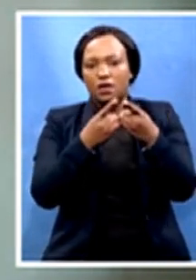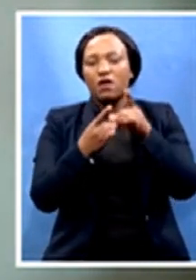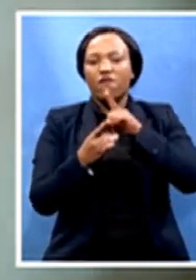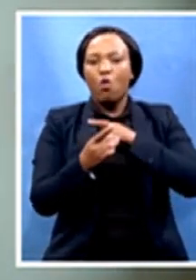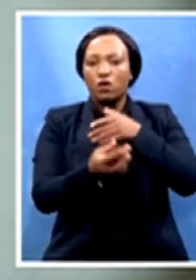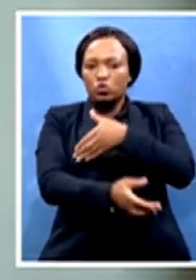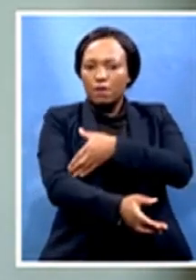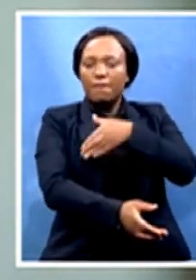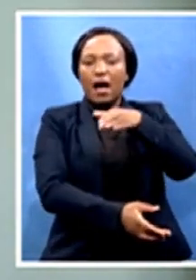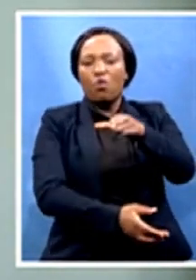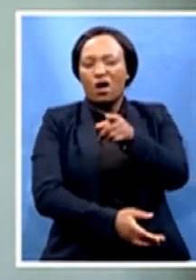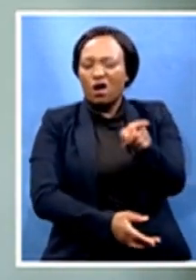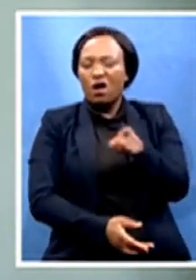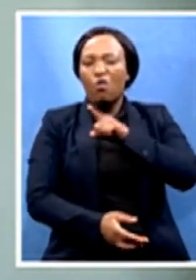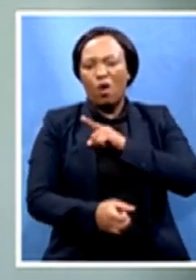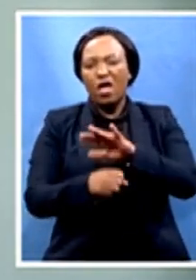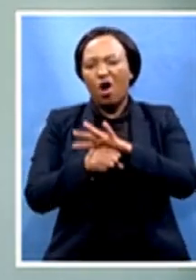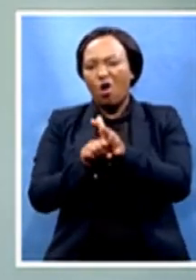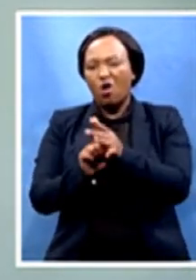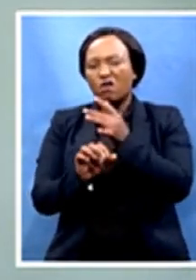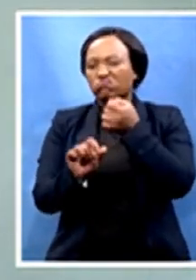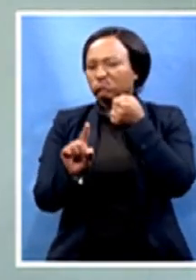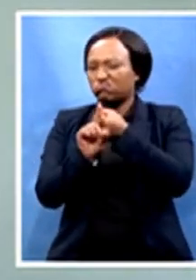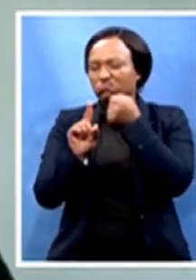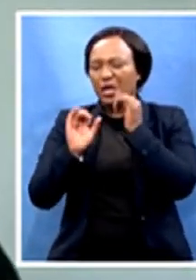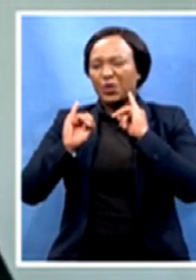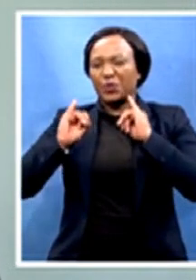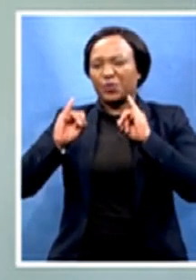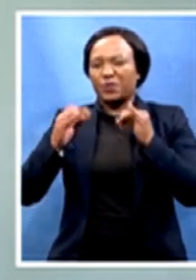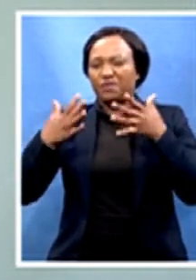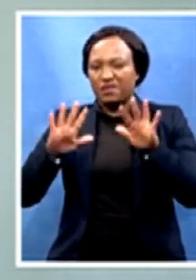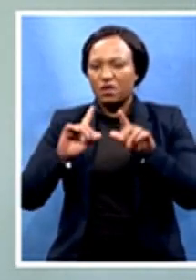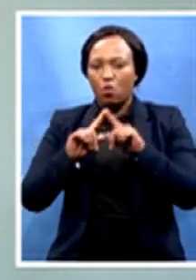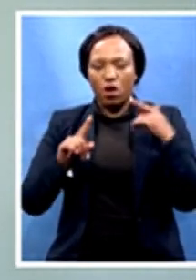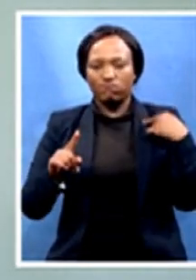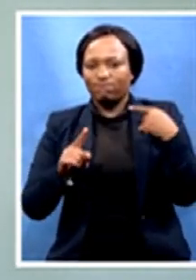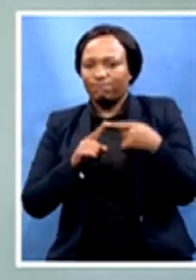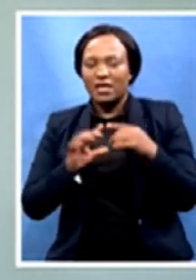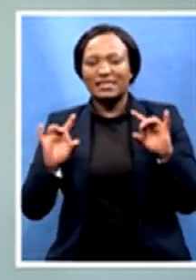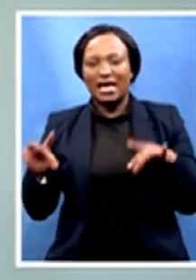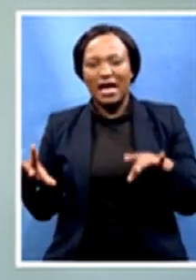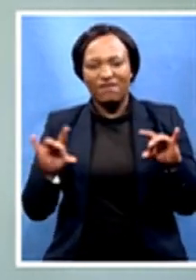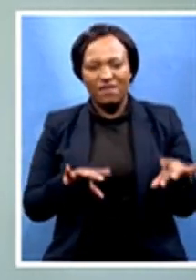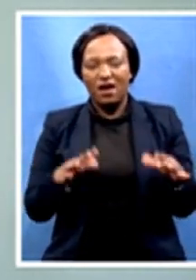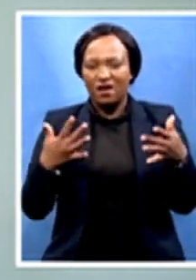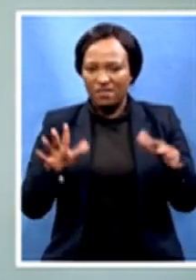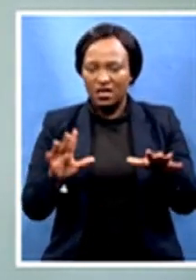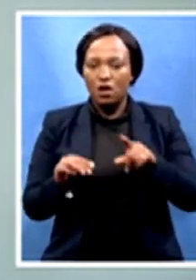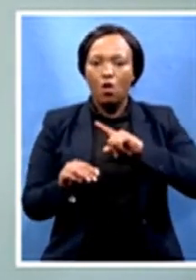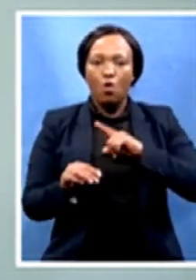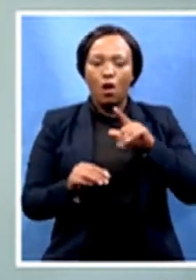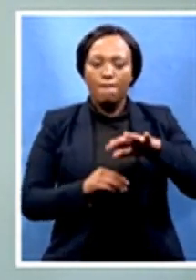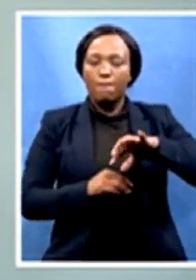been really hit by them and they are really suffering now, especially in a province where there's slightly over 50% of